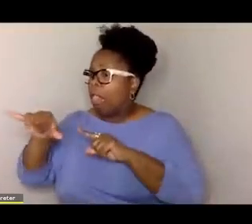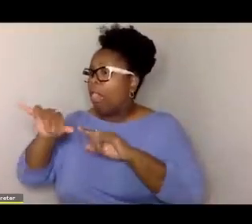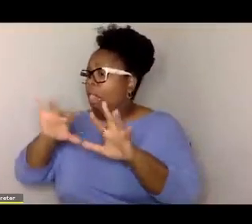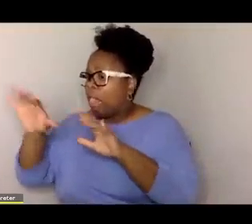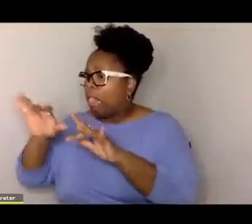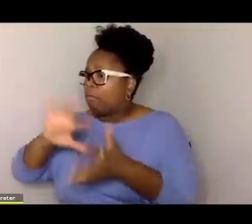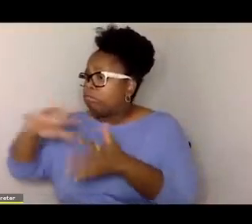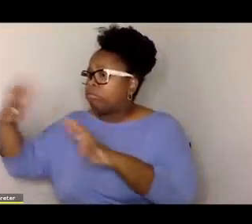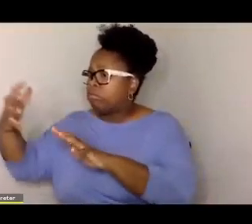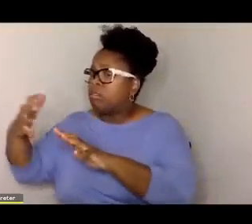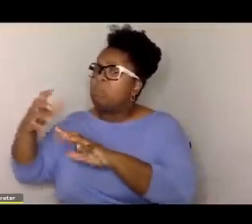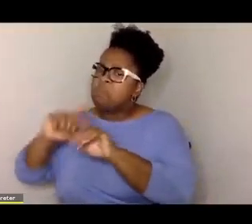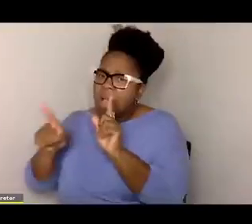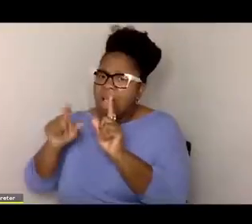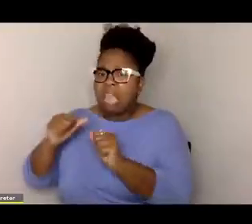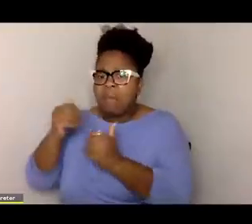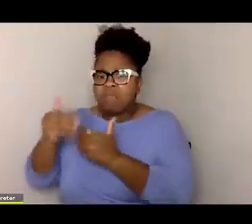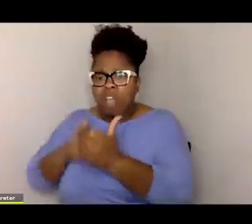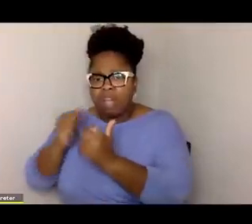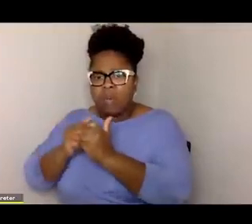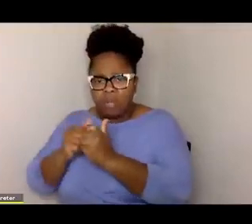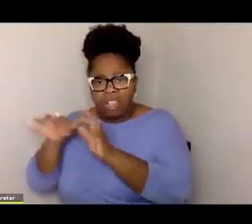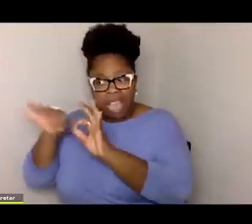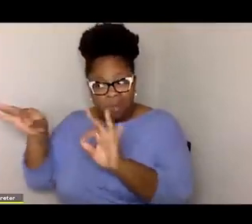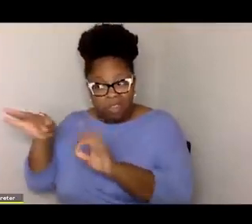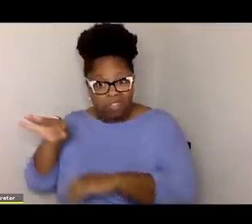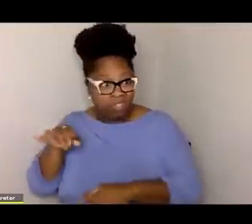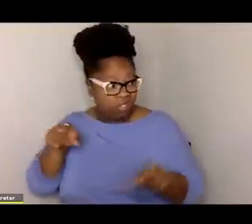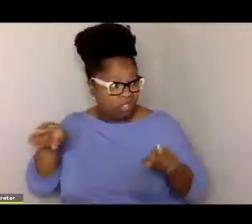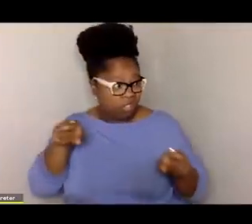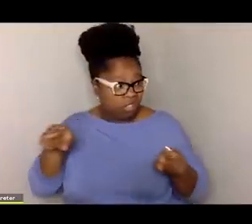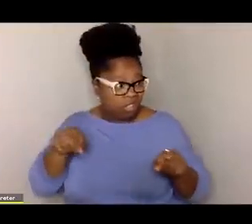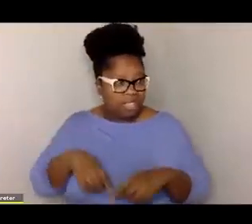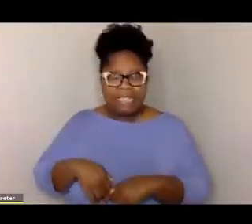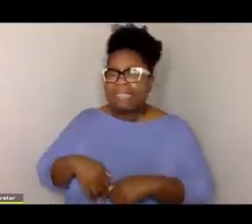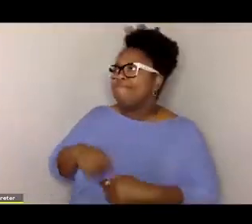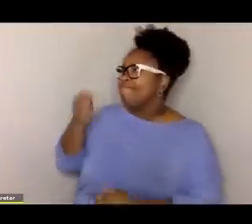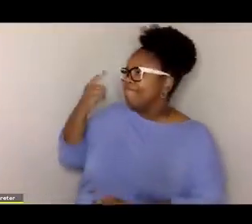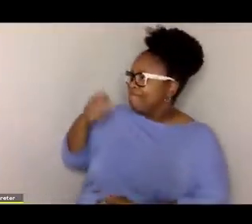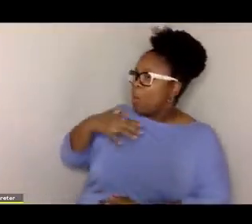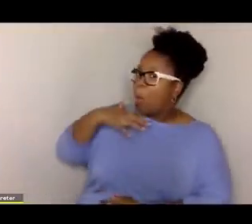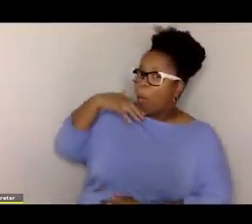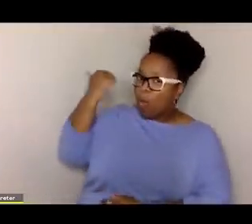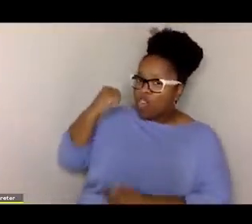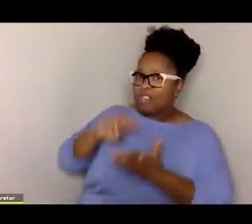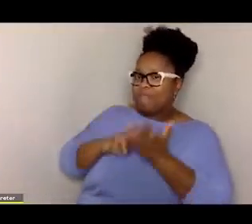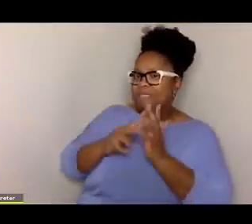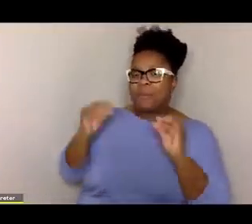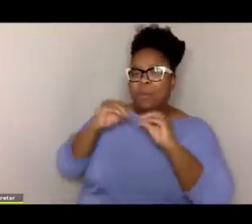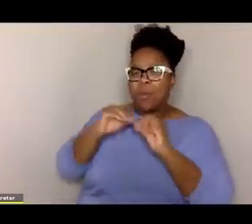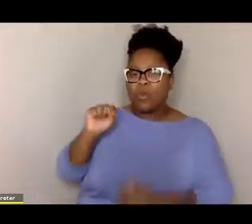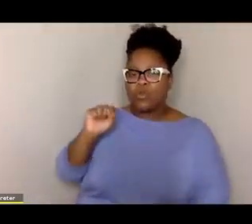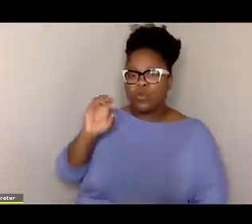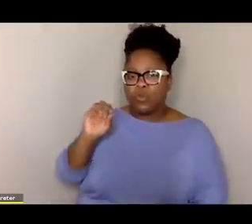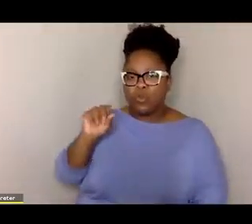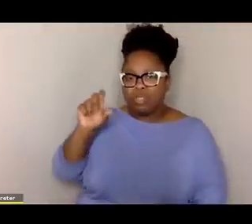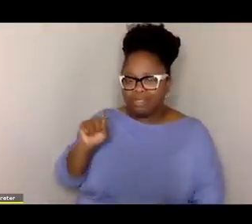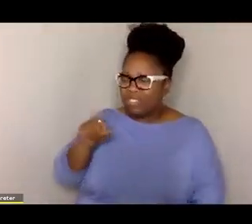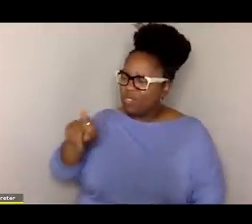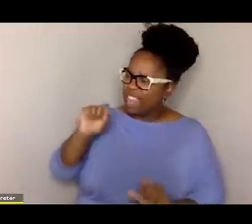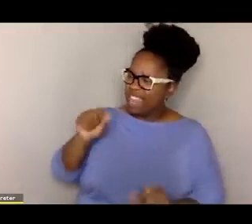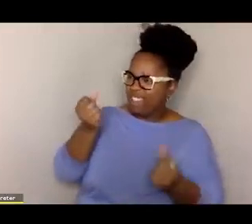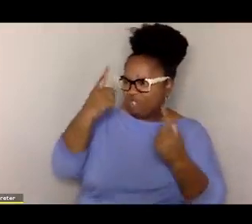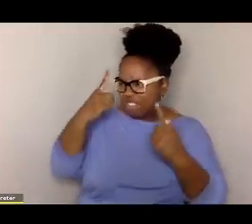through language. Well, you, you have more tools, you know, the older you get, the more tools you have